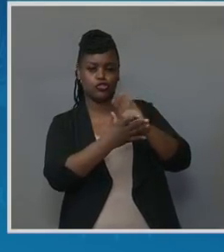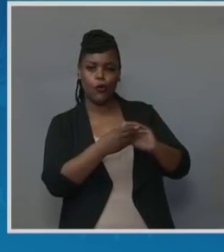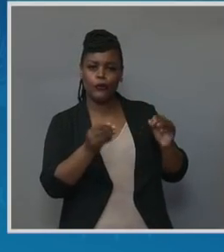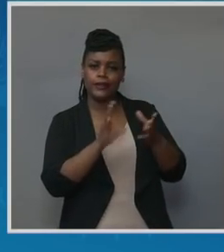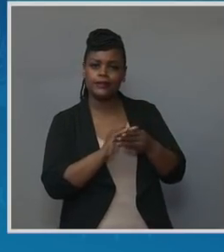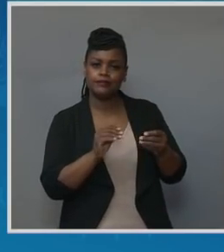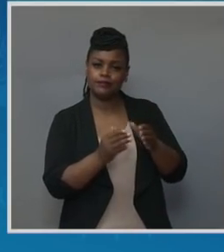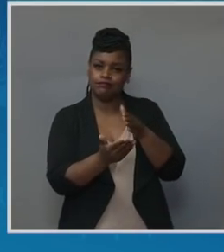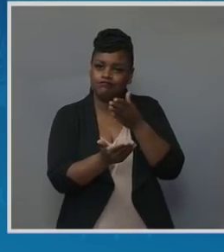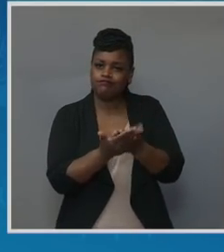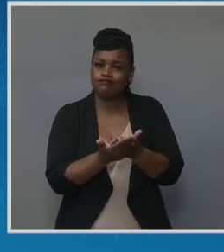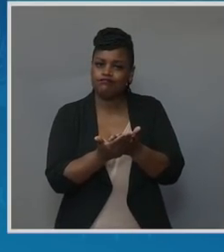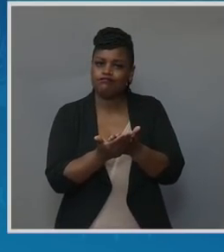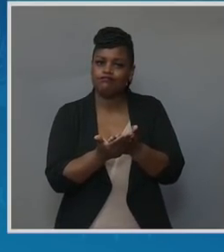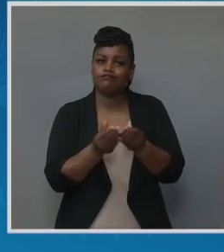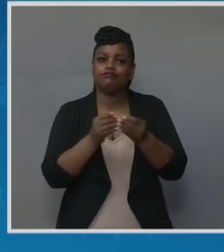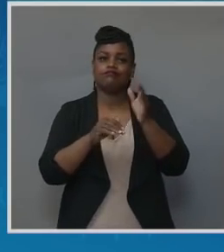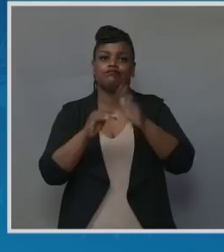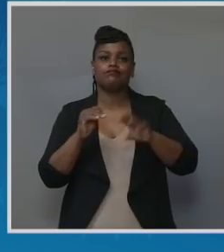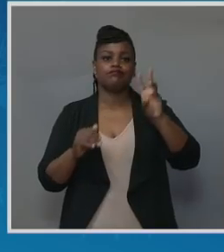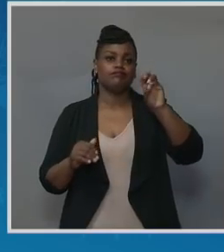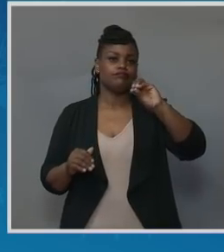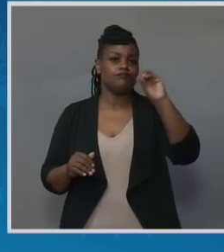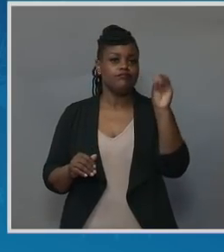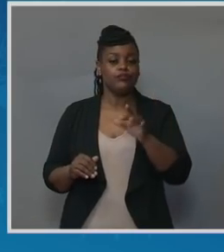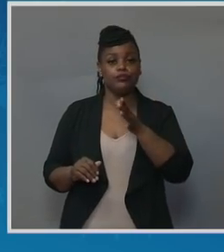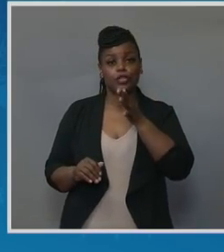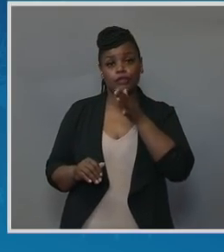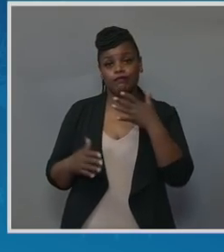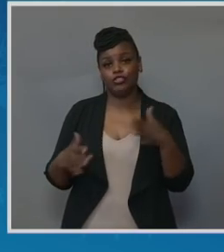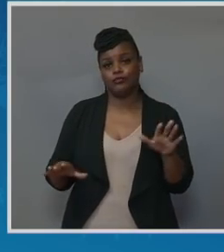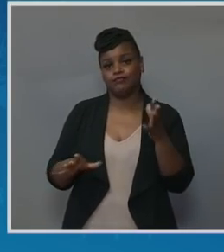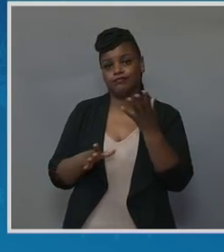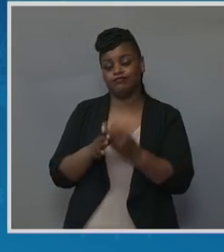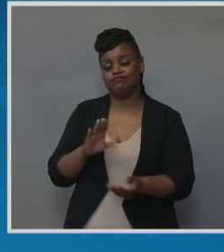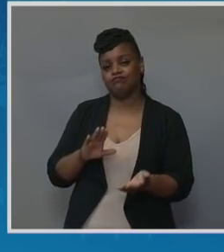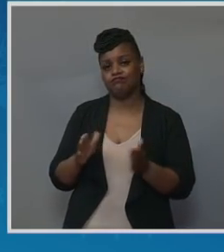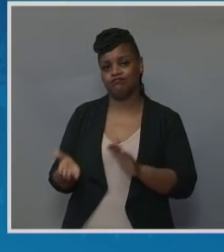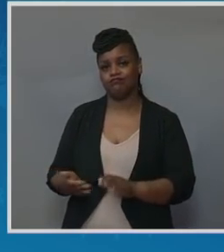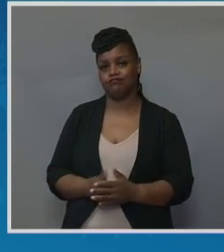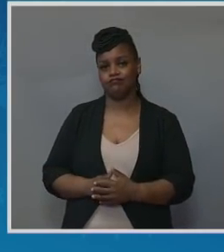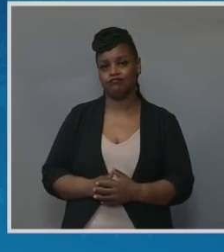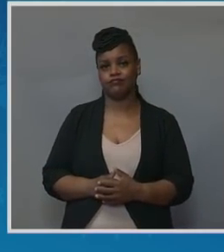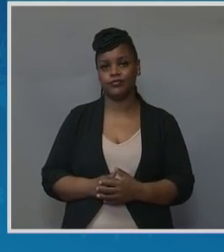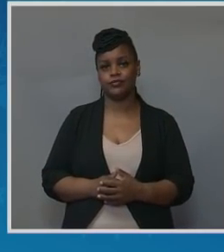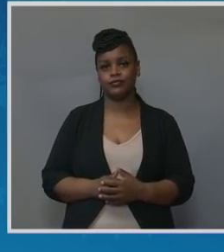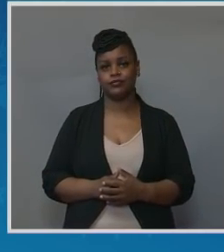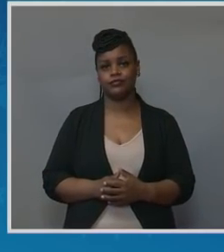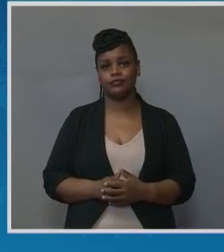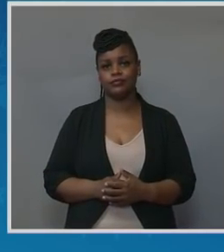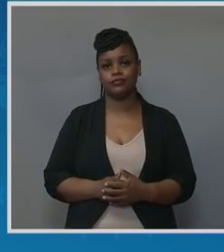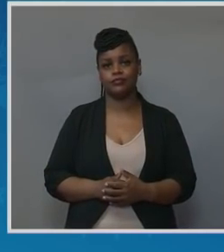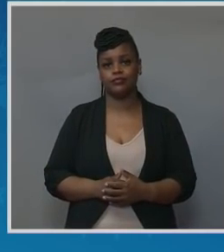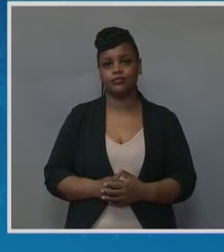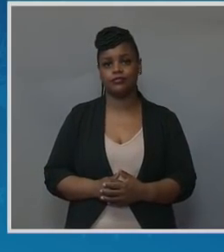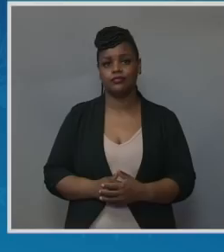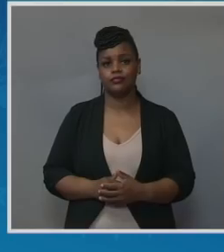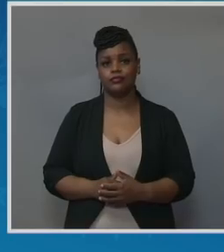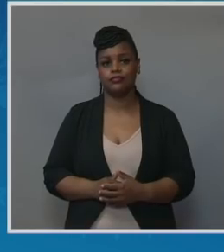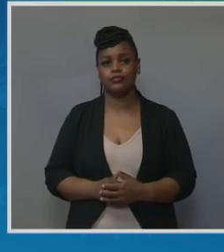that over 60 percent of these maternal deaths and a significant portion of this maternal morbidity are preventable,